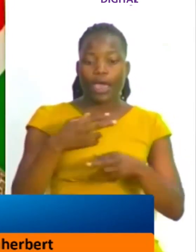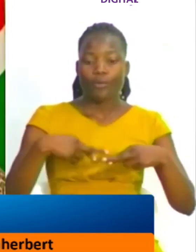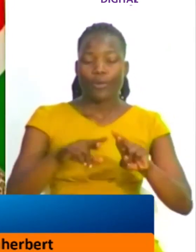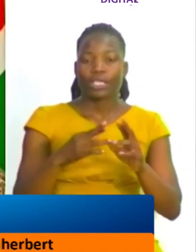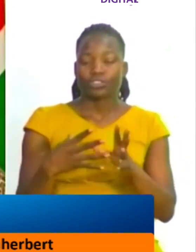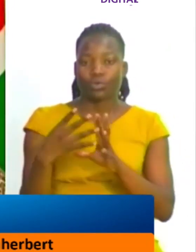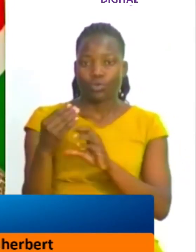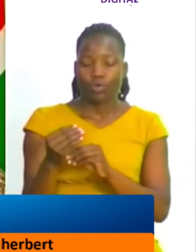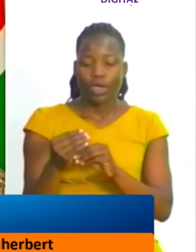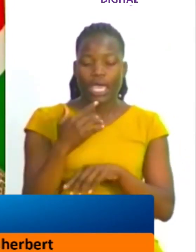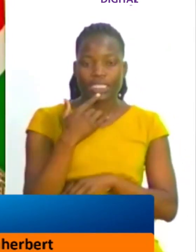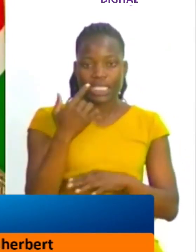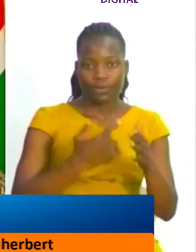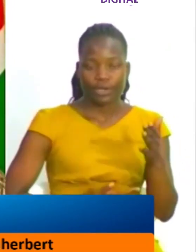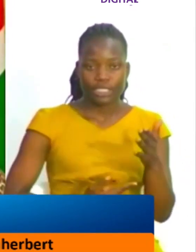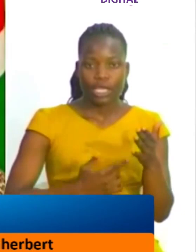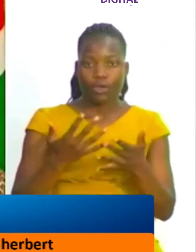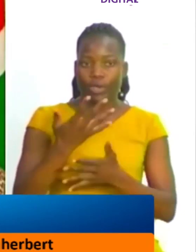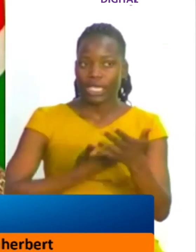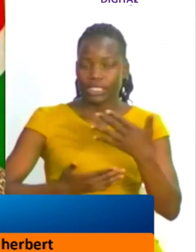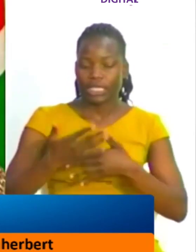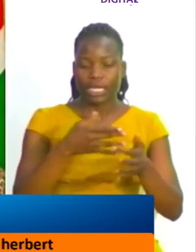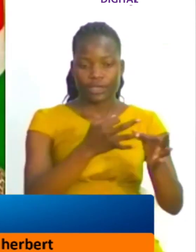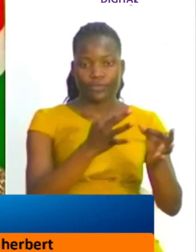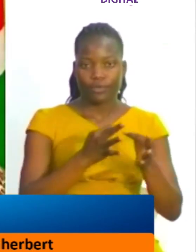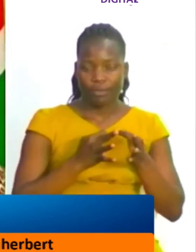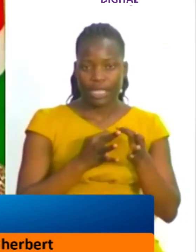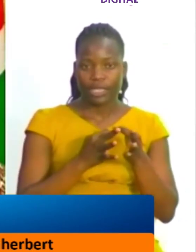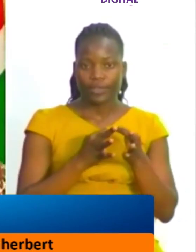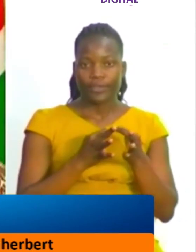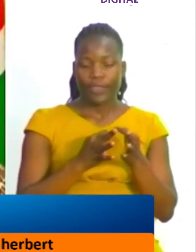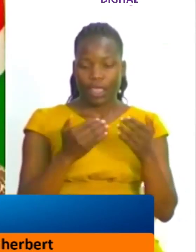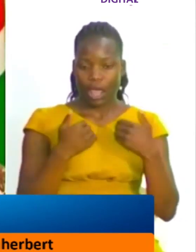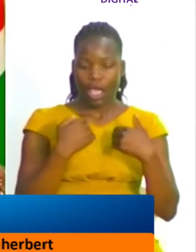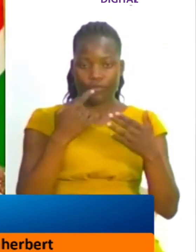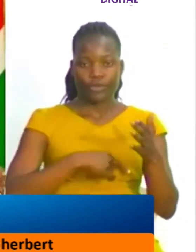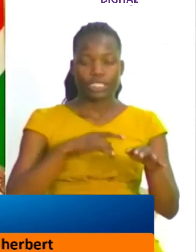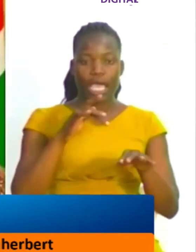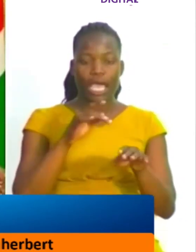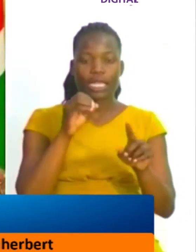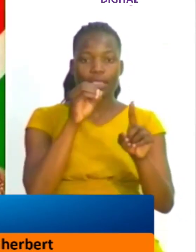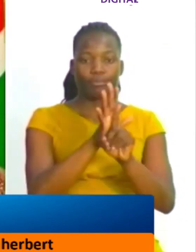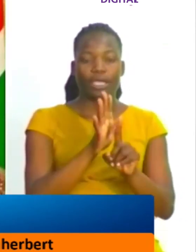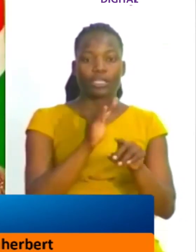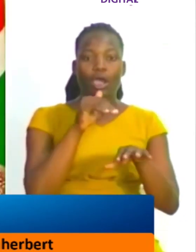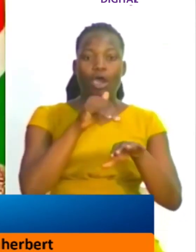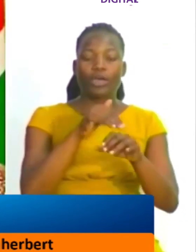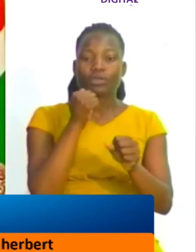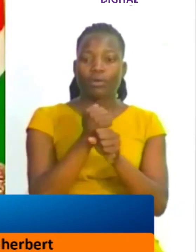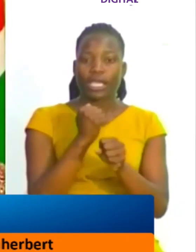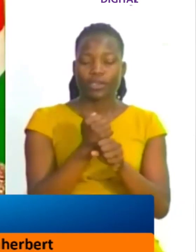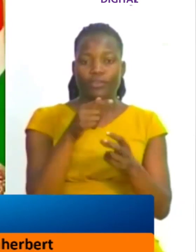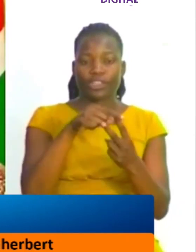when as i said we engage formally uh it will definitely have an implication on the working on the selection panel